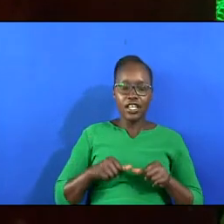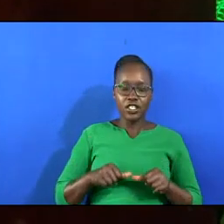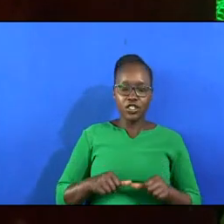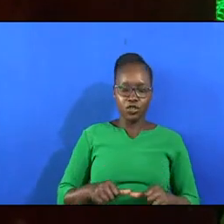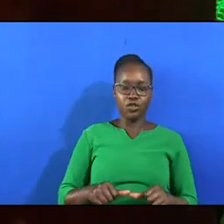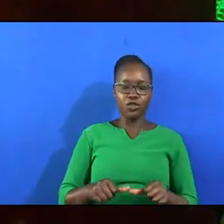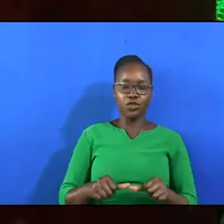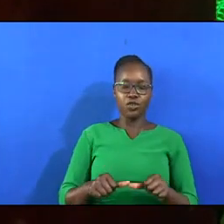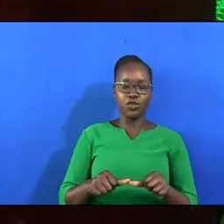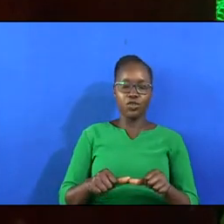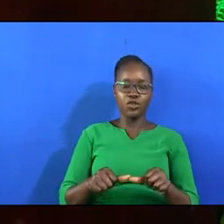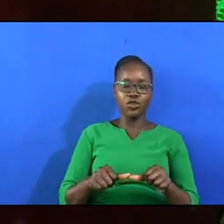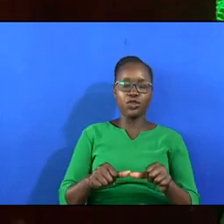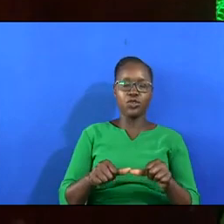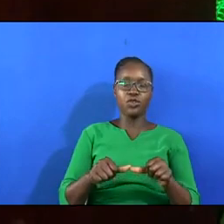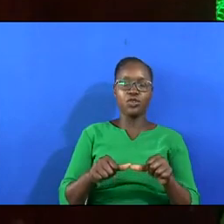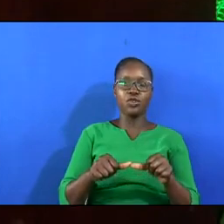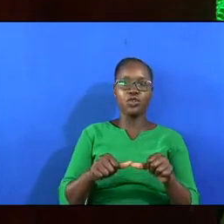endured